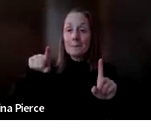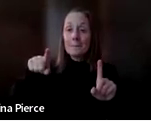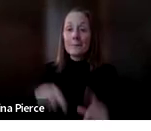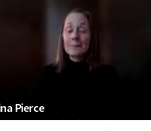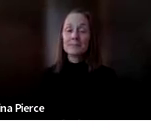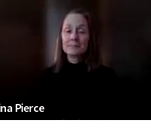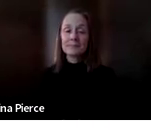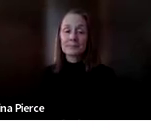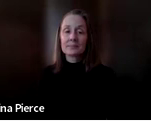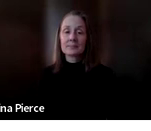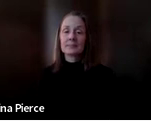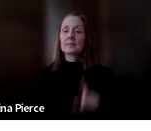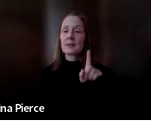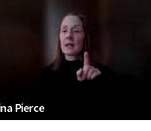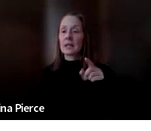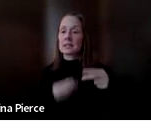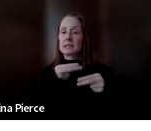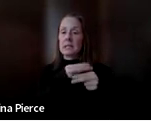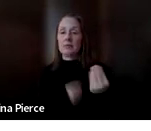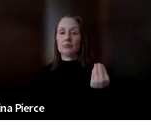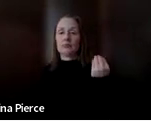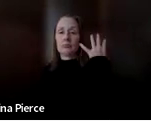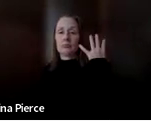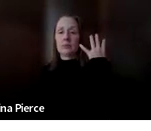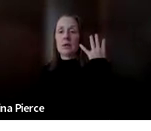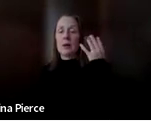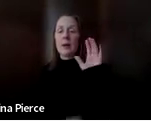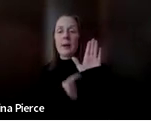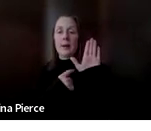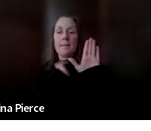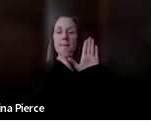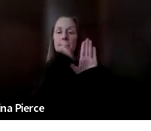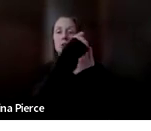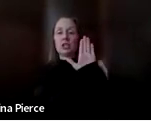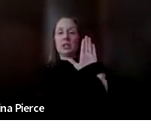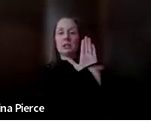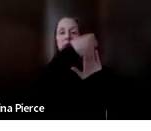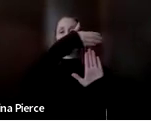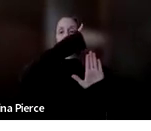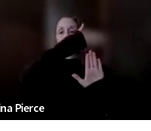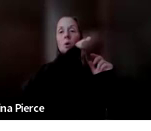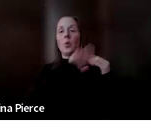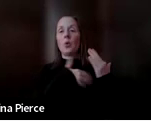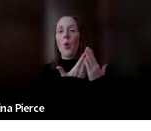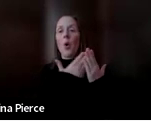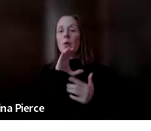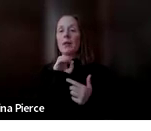And on this slide, I do have a picture of the State of Michigan with all of the county lines marked out.